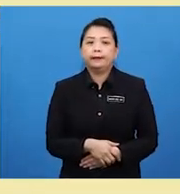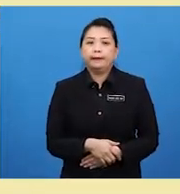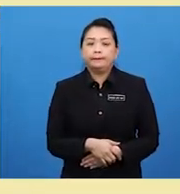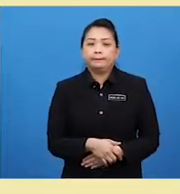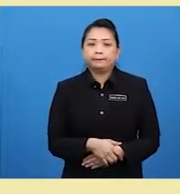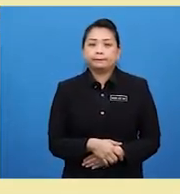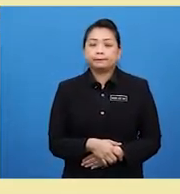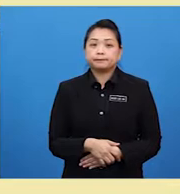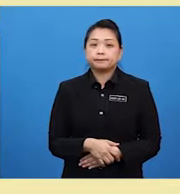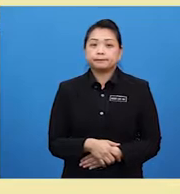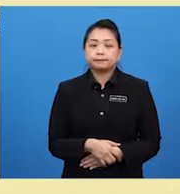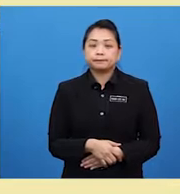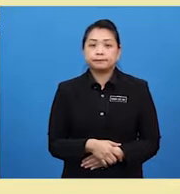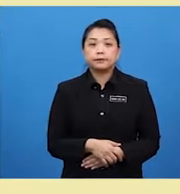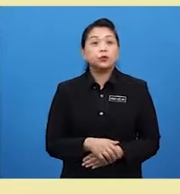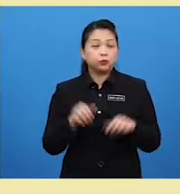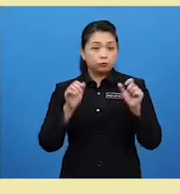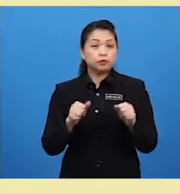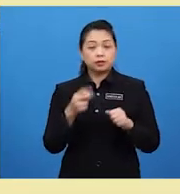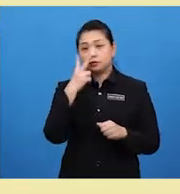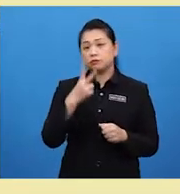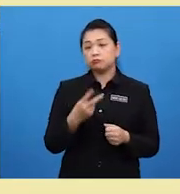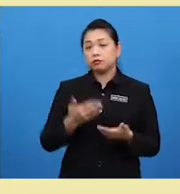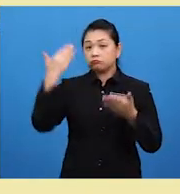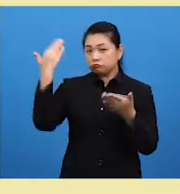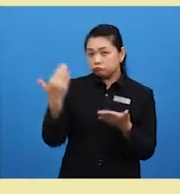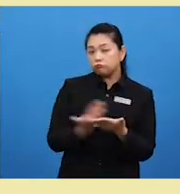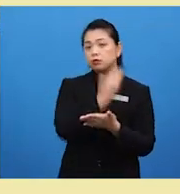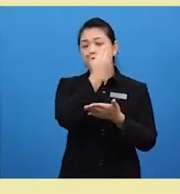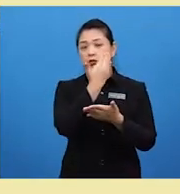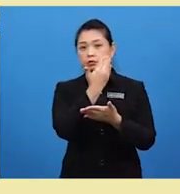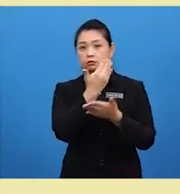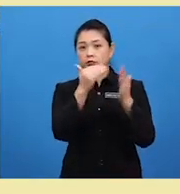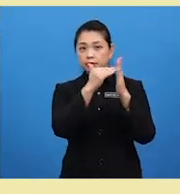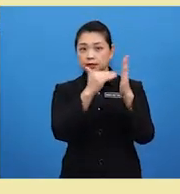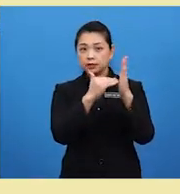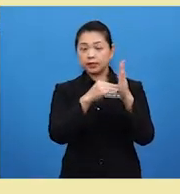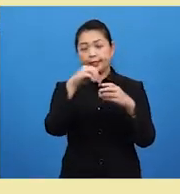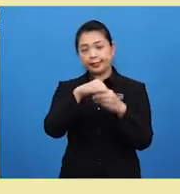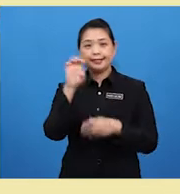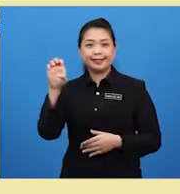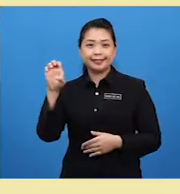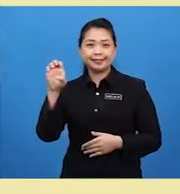Well, you can see the latest listings of movies from advert E.